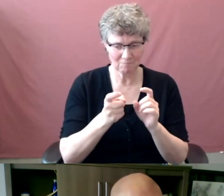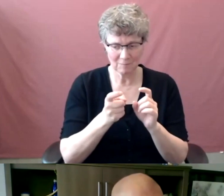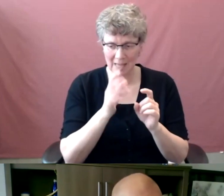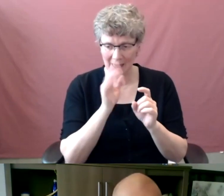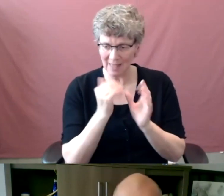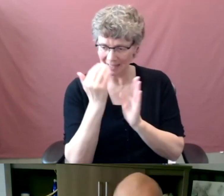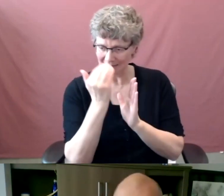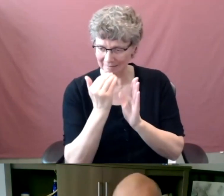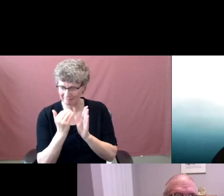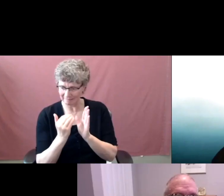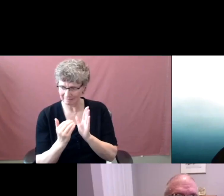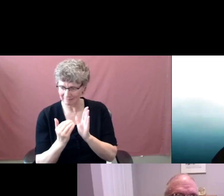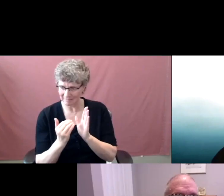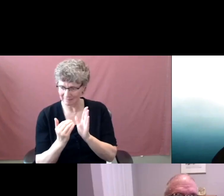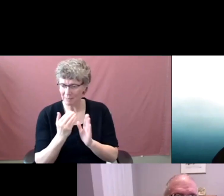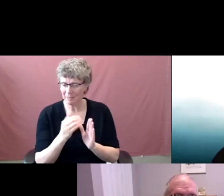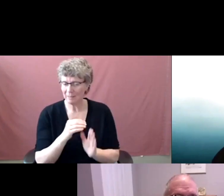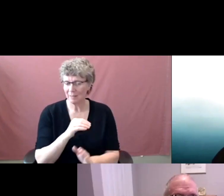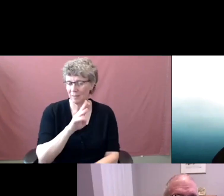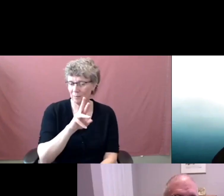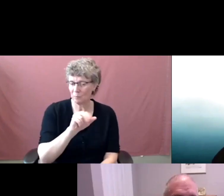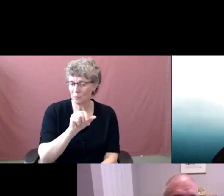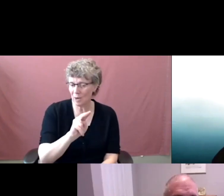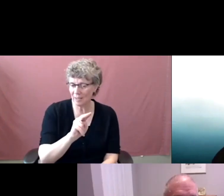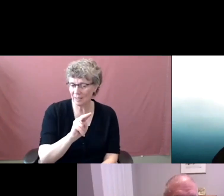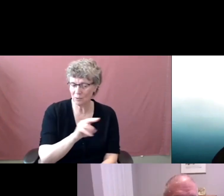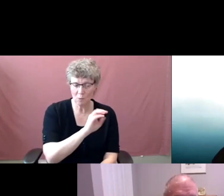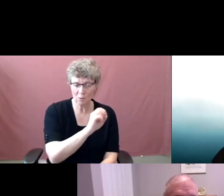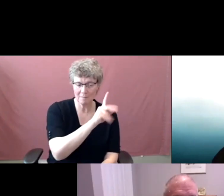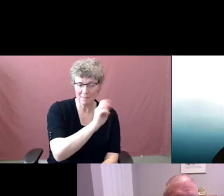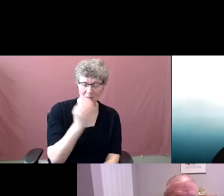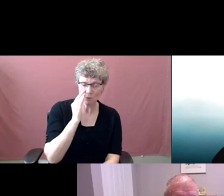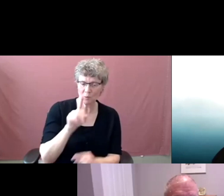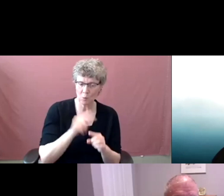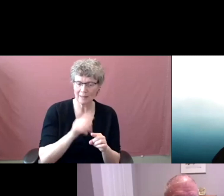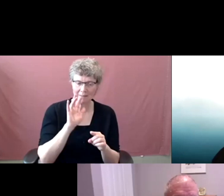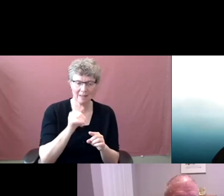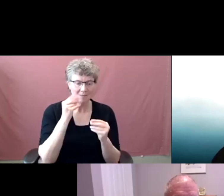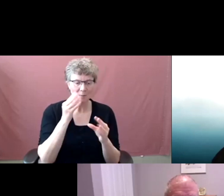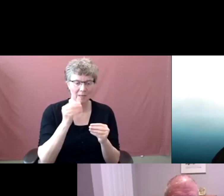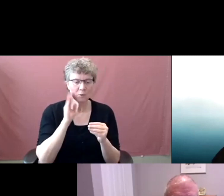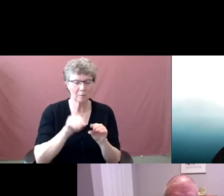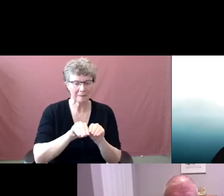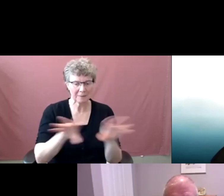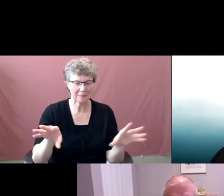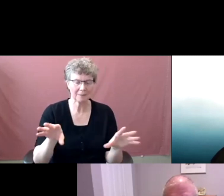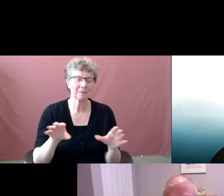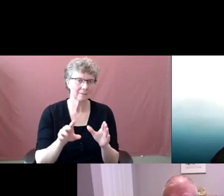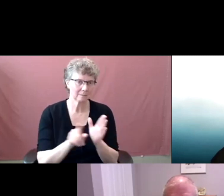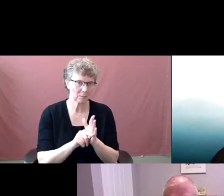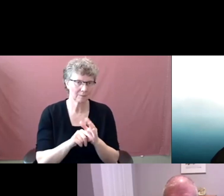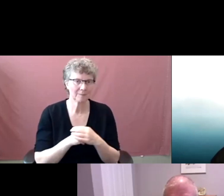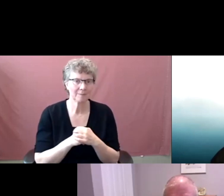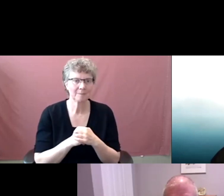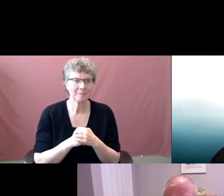Brian will know better than I how, when, and where that'll be published. So Brian. Um, in terms of it, one of the things about the